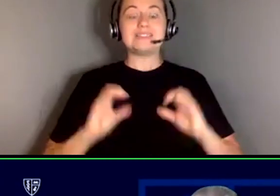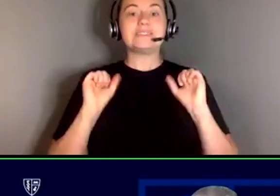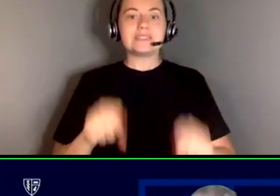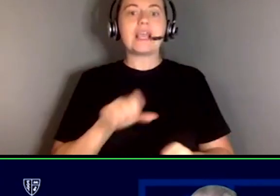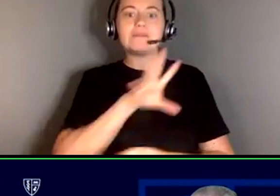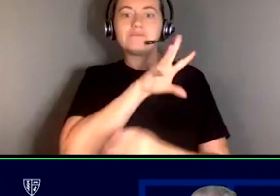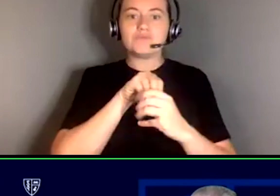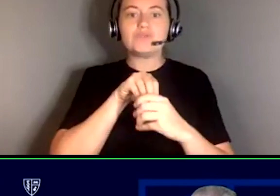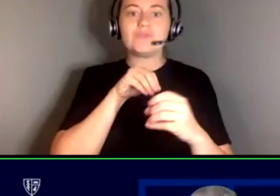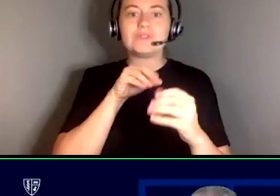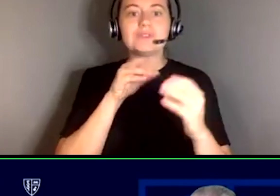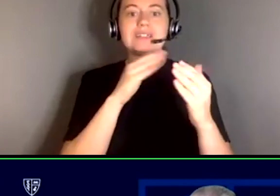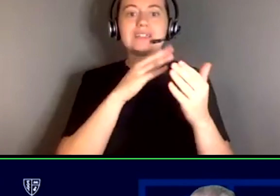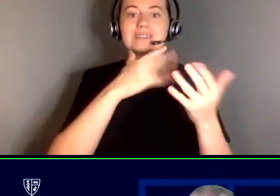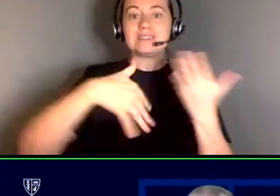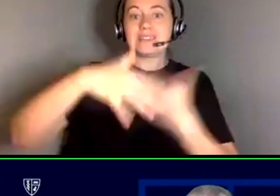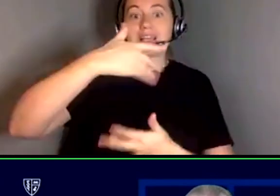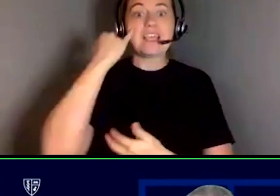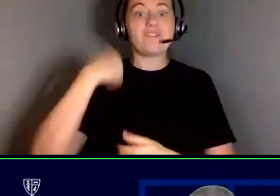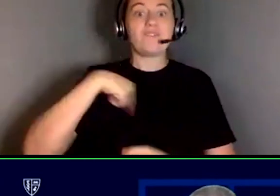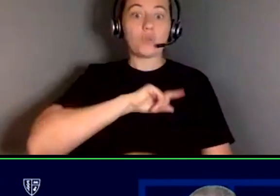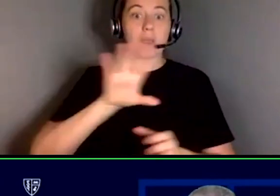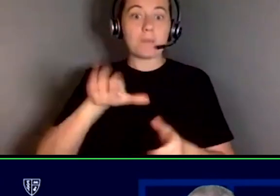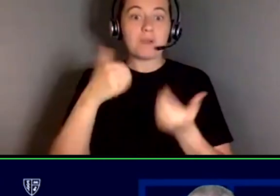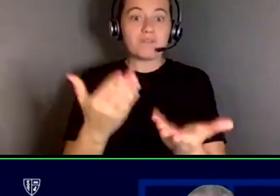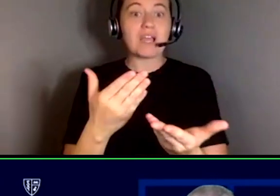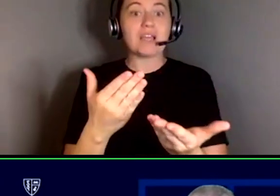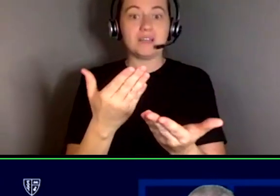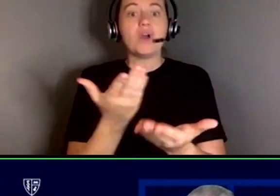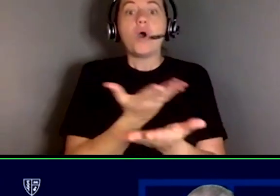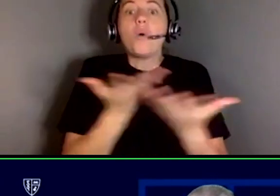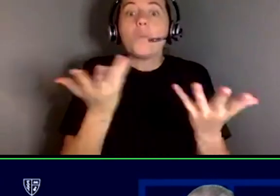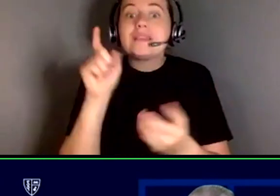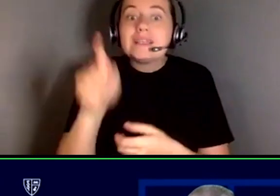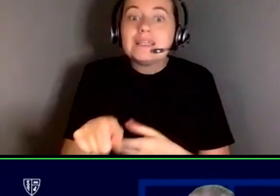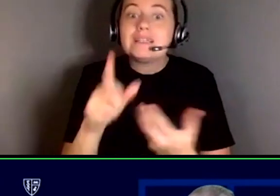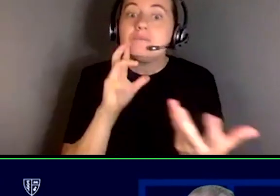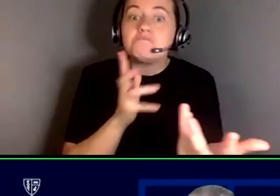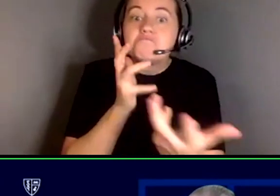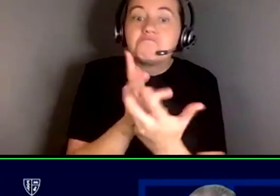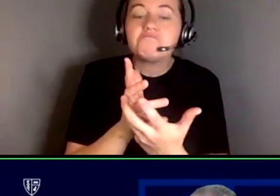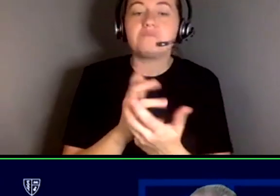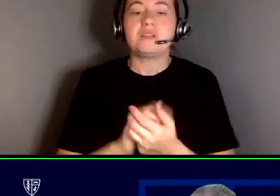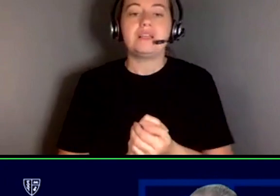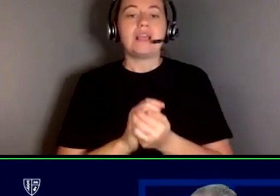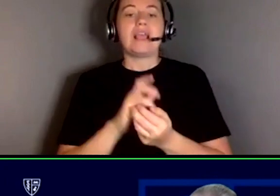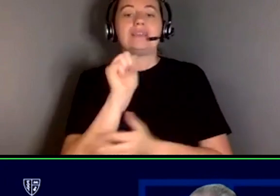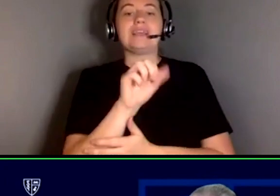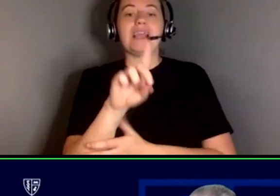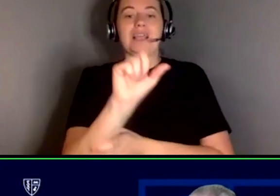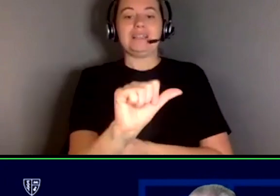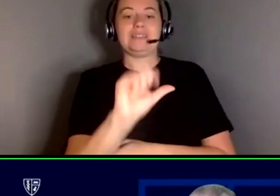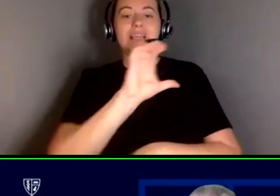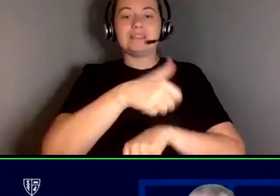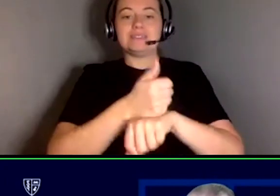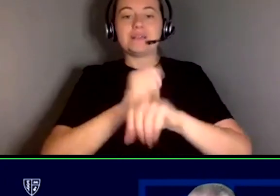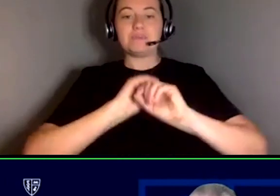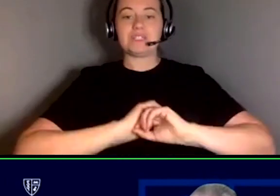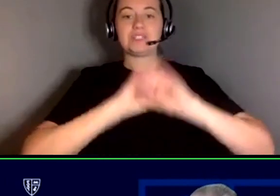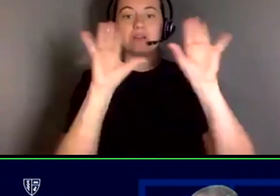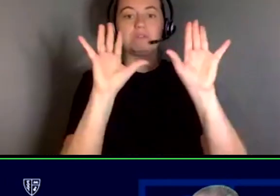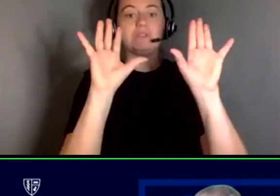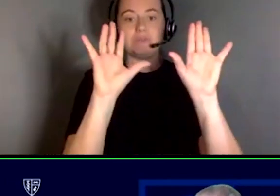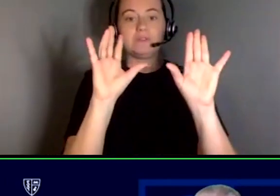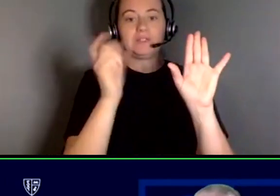society if we provide them with the tools and opportunities they need. The ADA established clear and comprehensive national mandate for the elimination